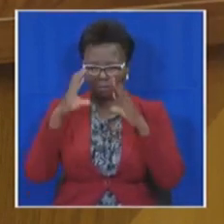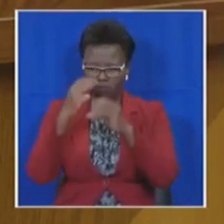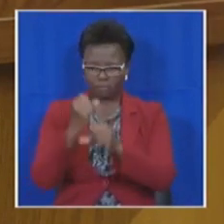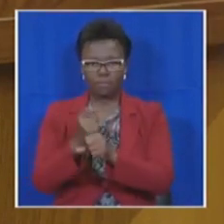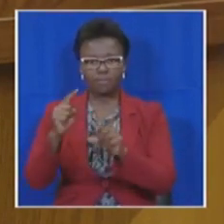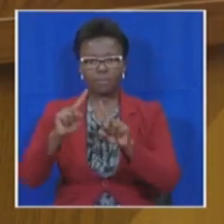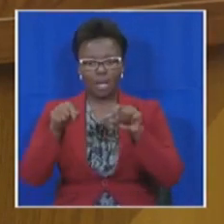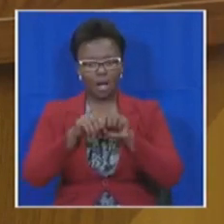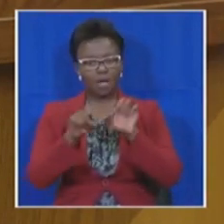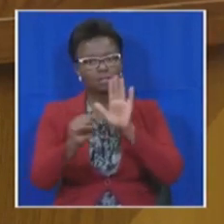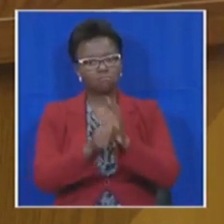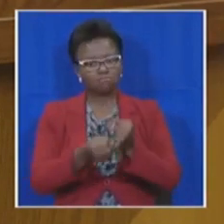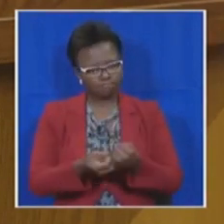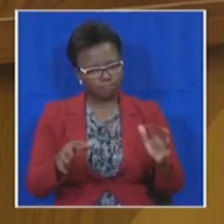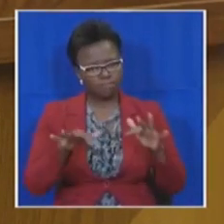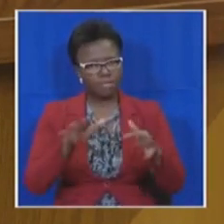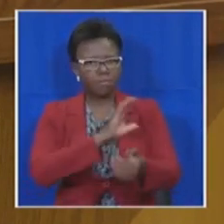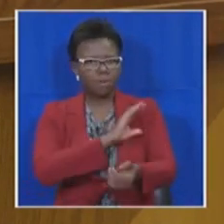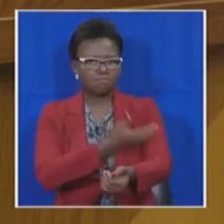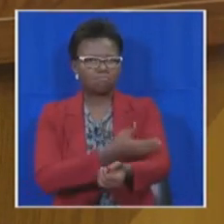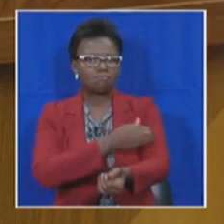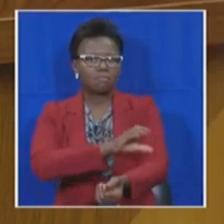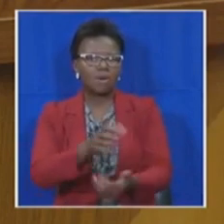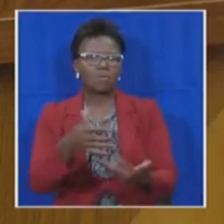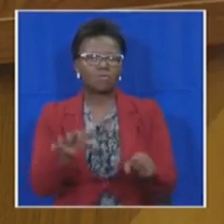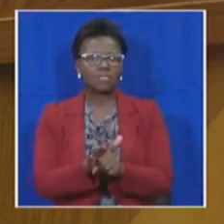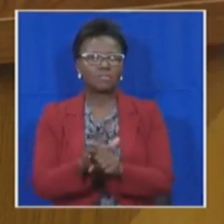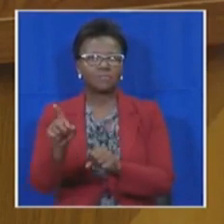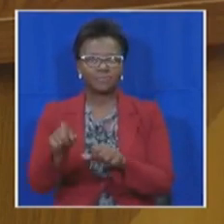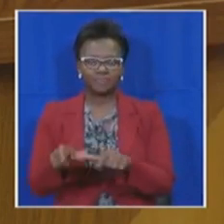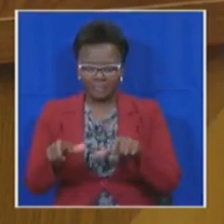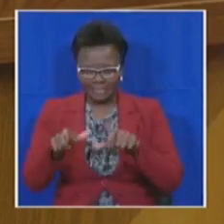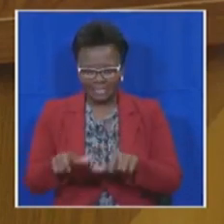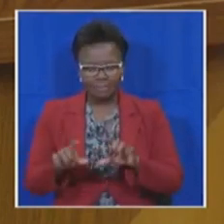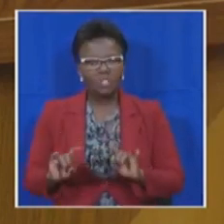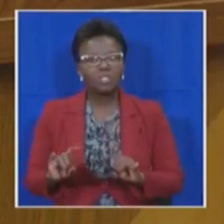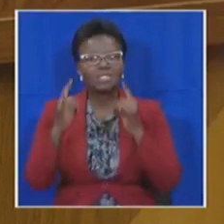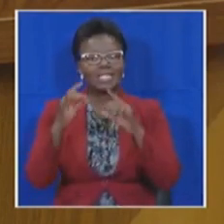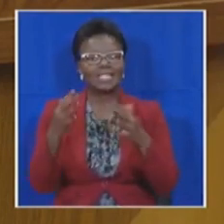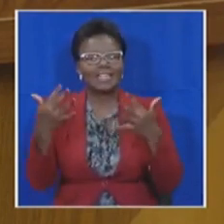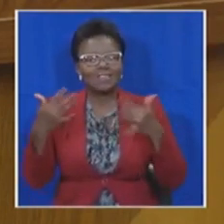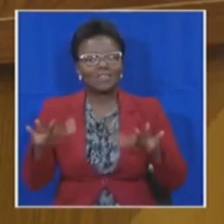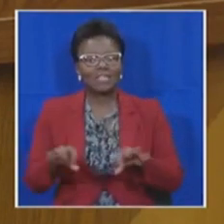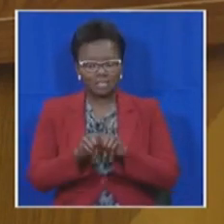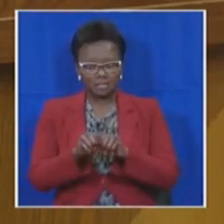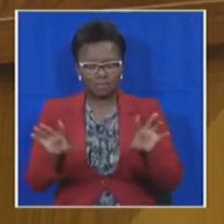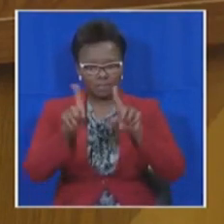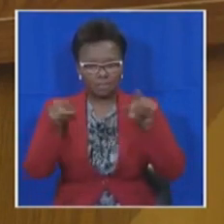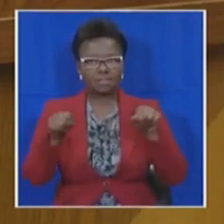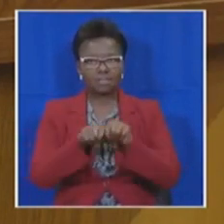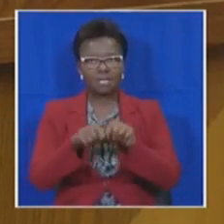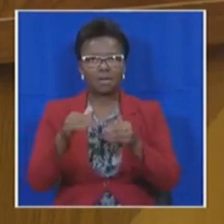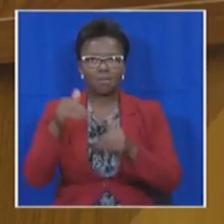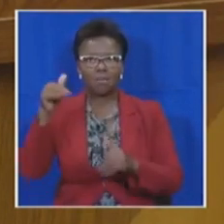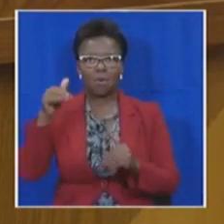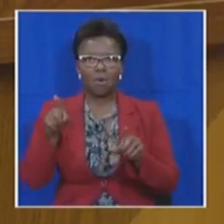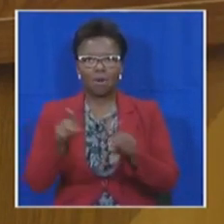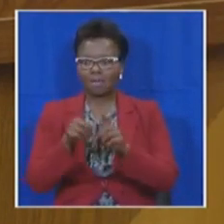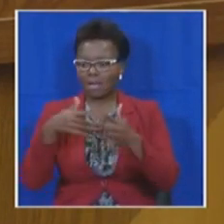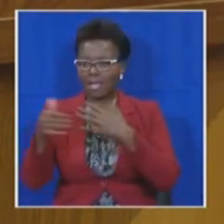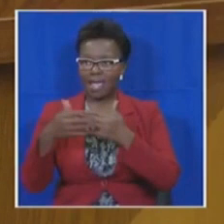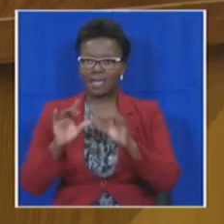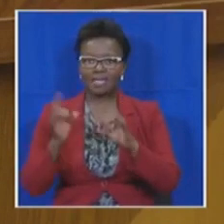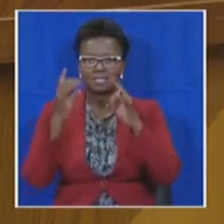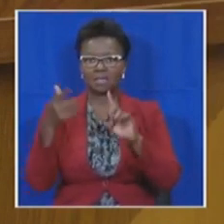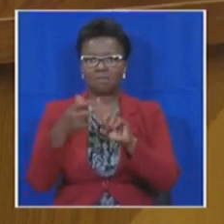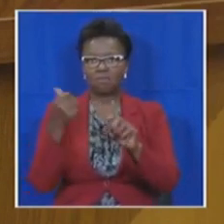title deeds to empower our people. And this is why the city of Cape Town has handed over more title deeds than any other metro between the